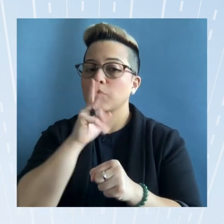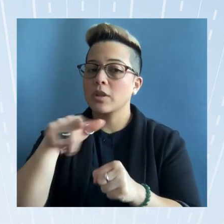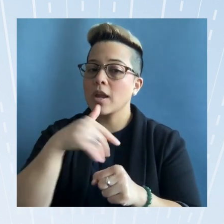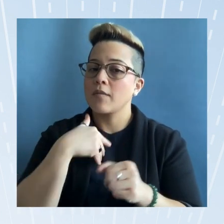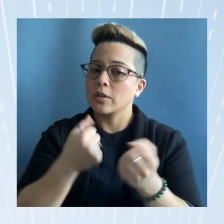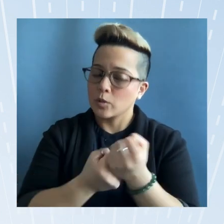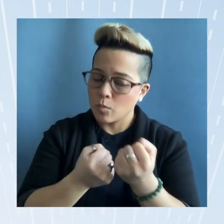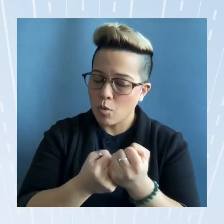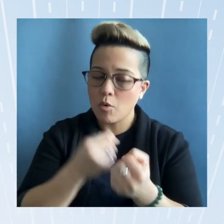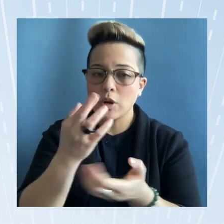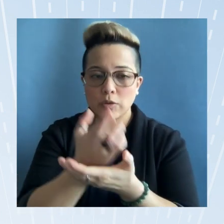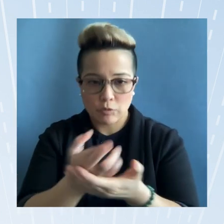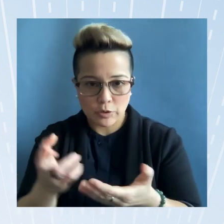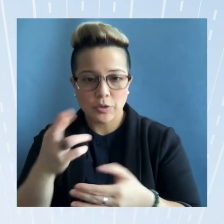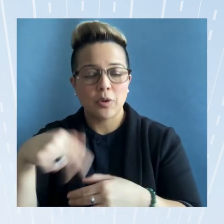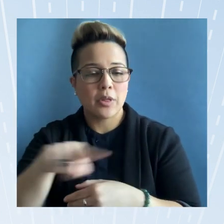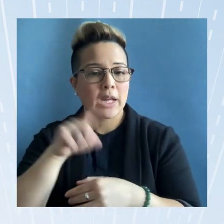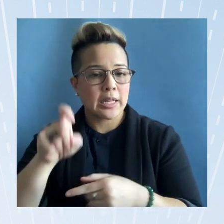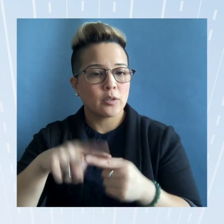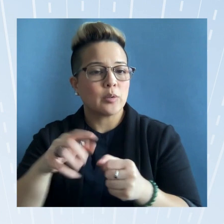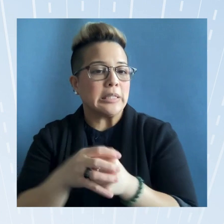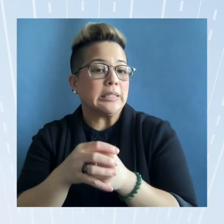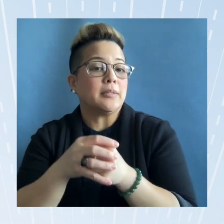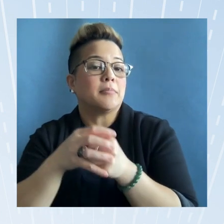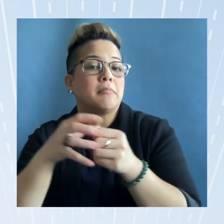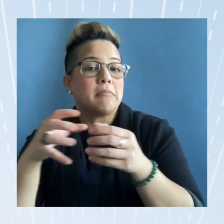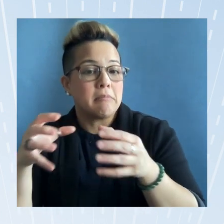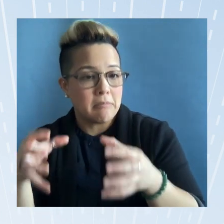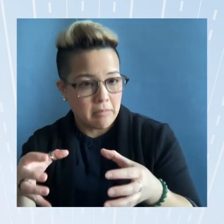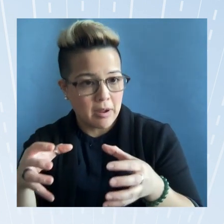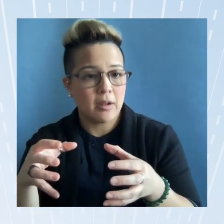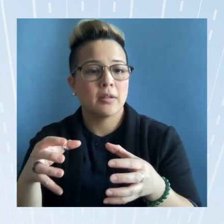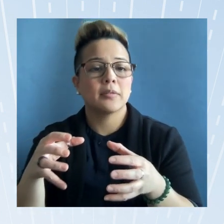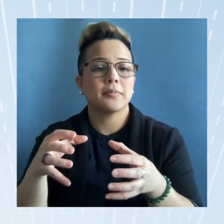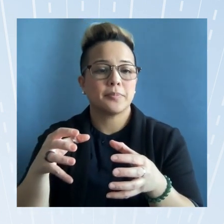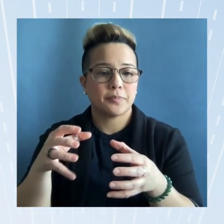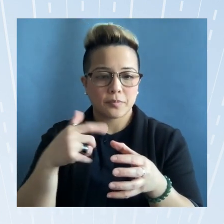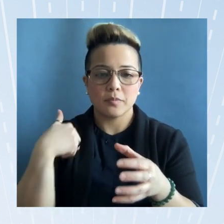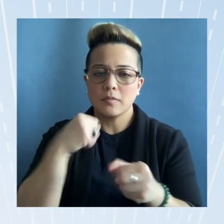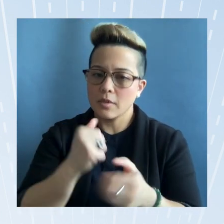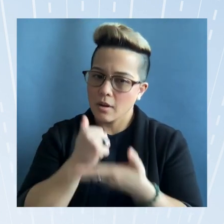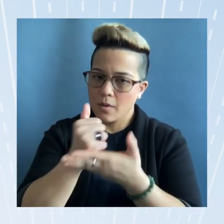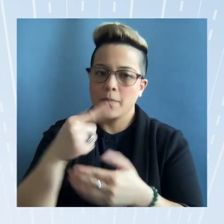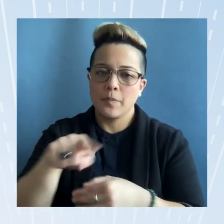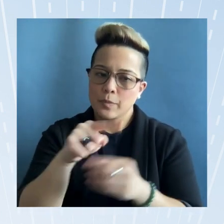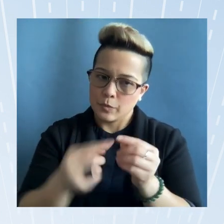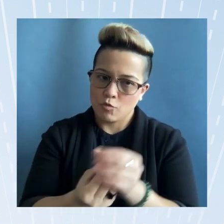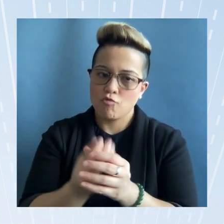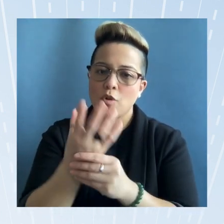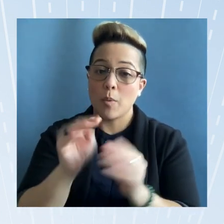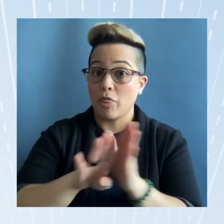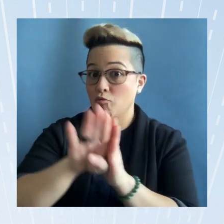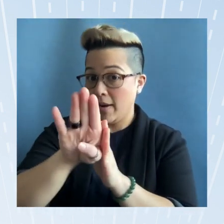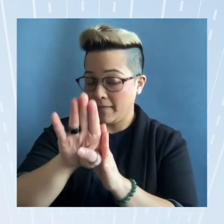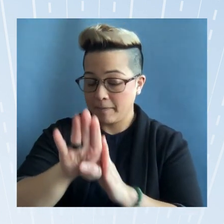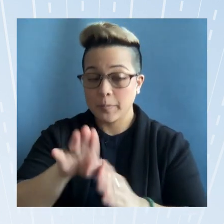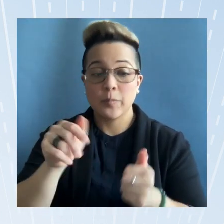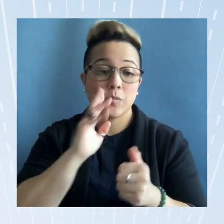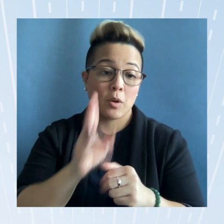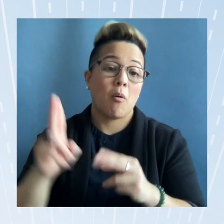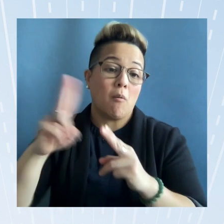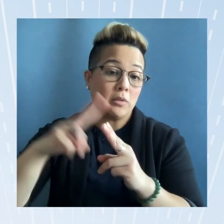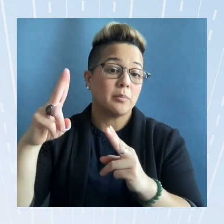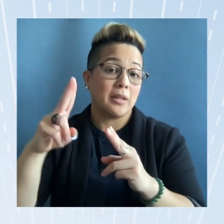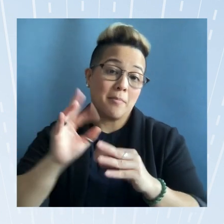resources they need to expand expand their export operations we can help them to grow and thrive which will ultimately benefit